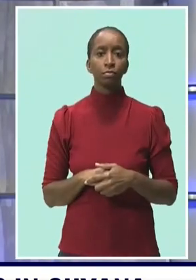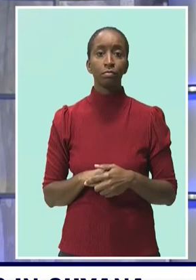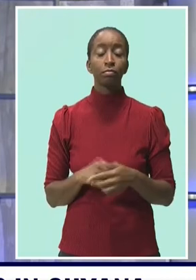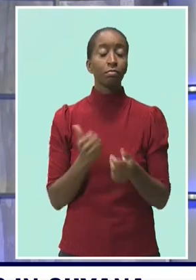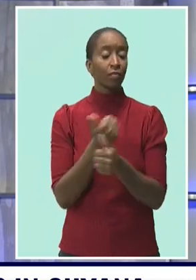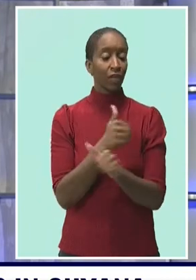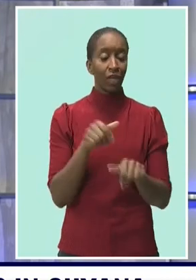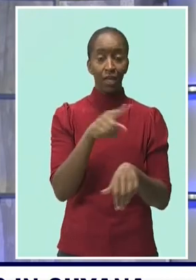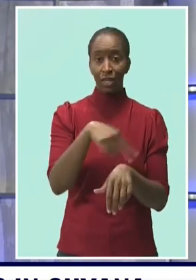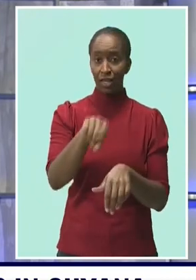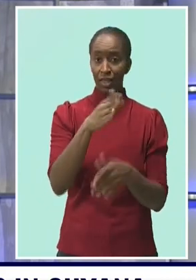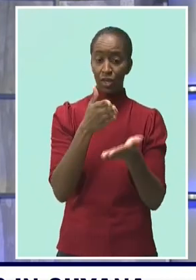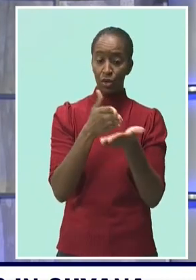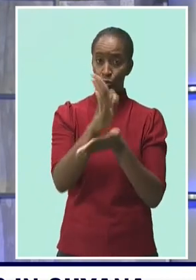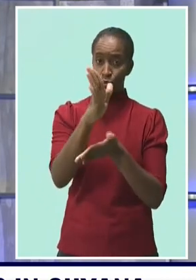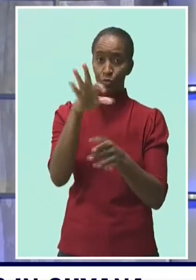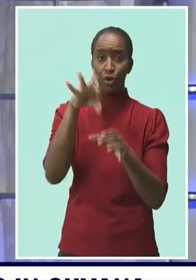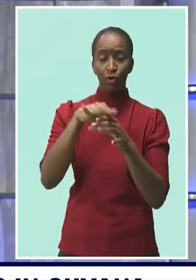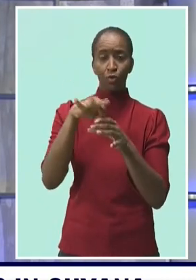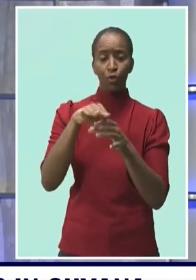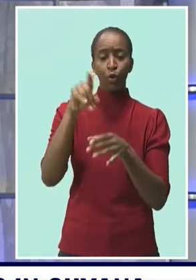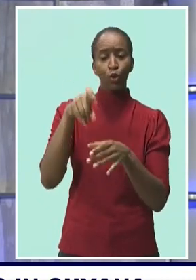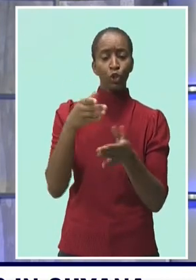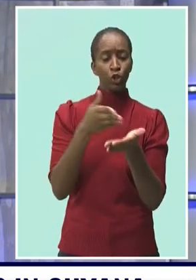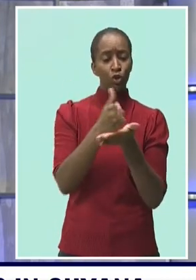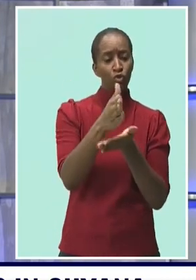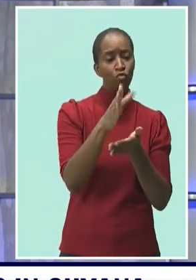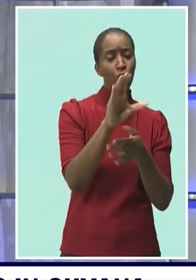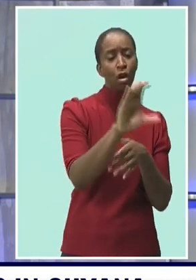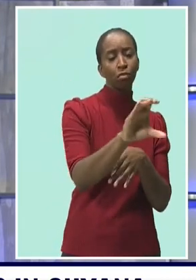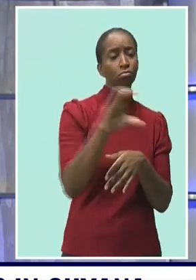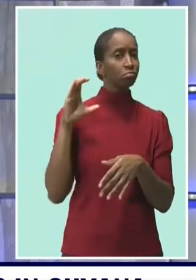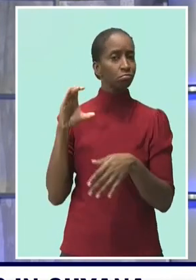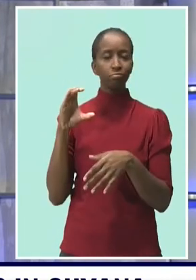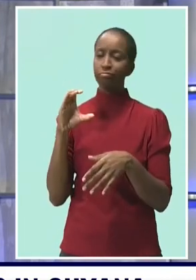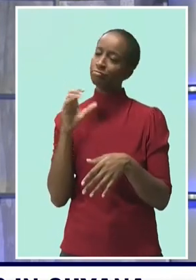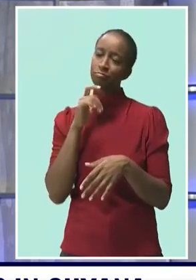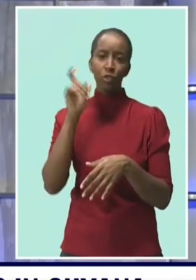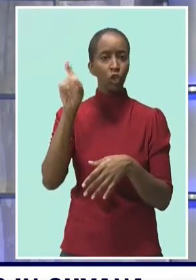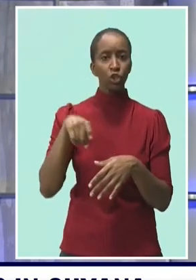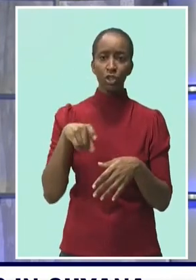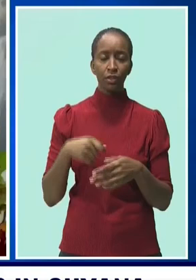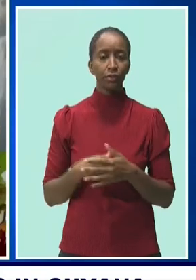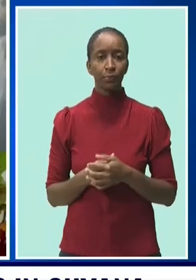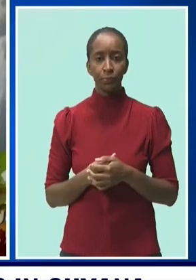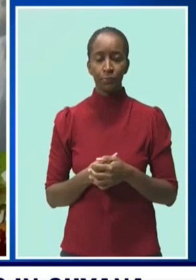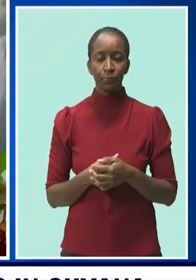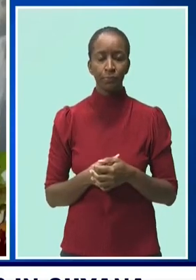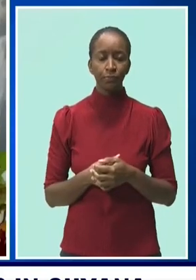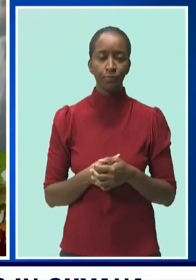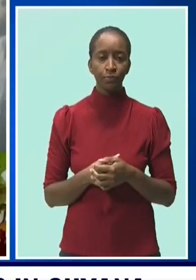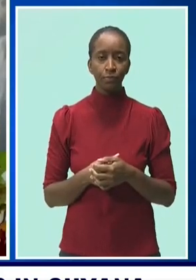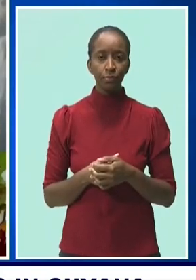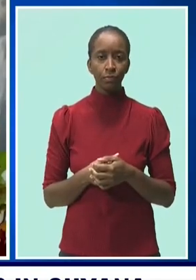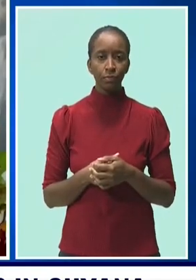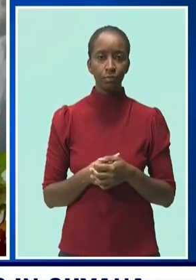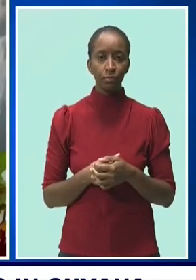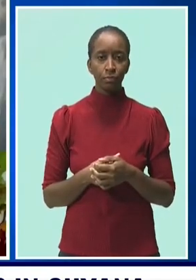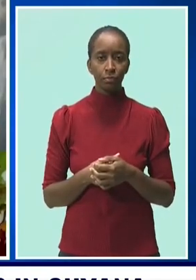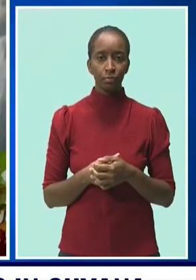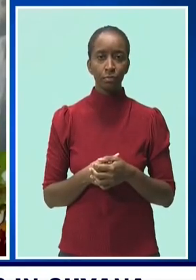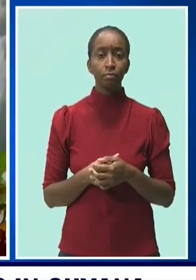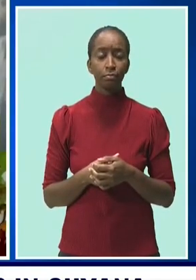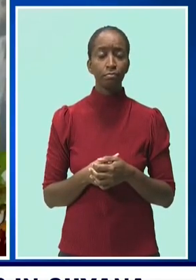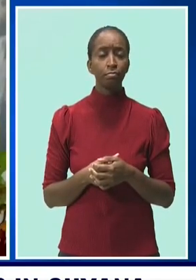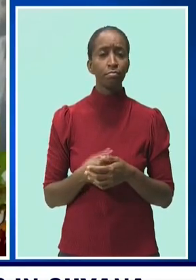disenfranchised in determining the credibility of this or any election. It is this commitment to